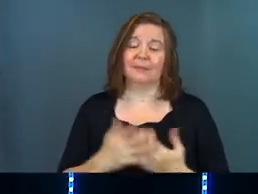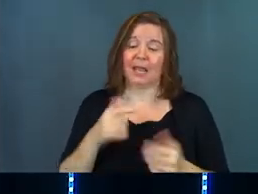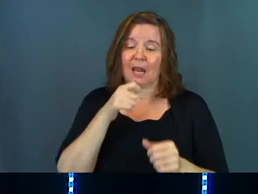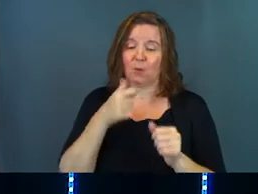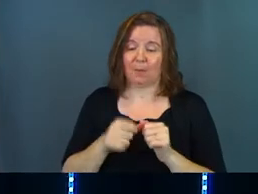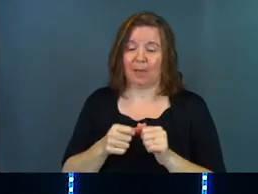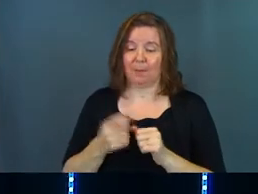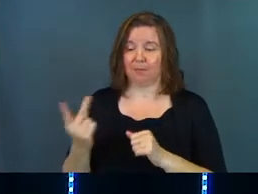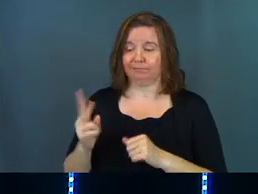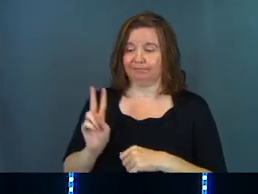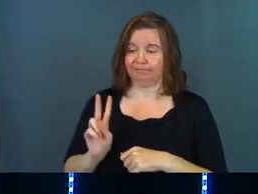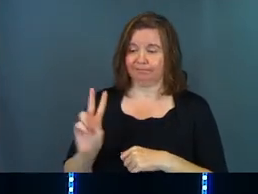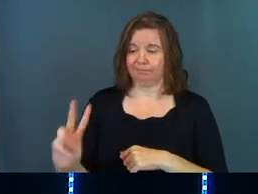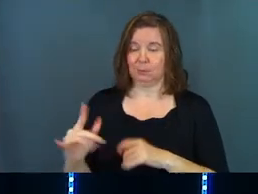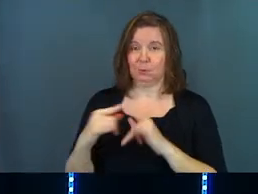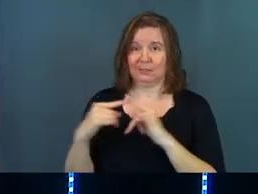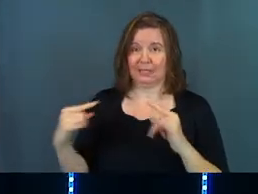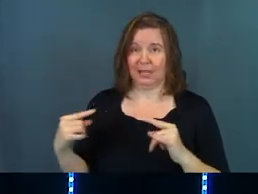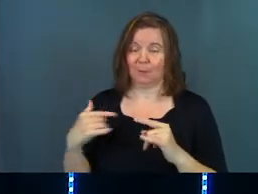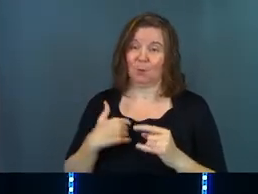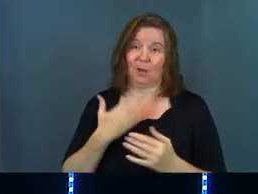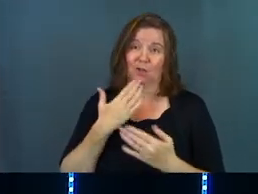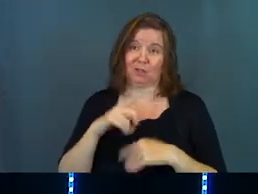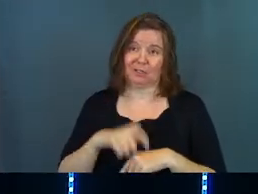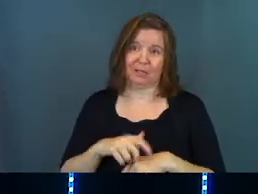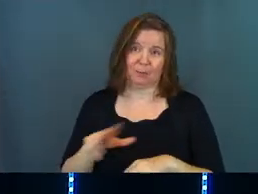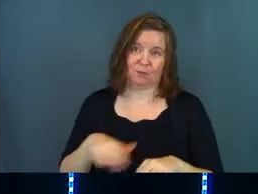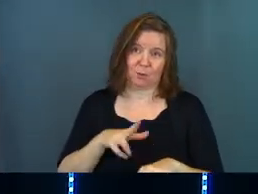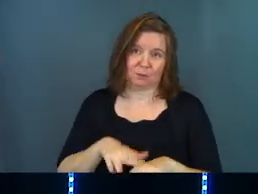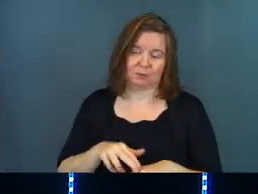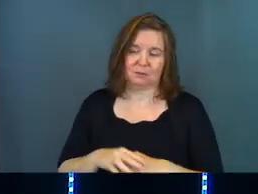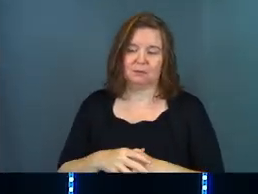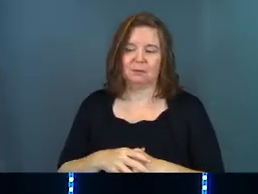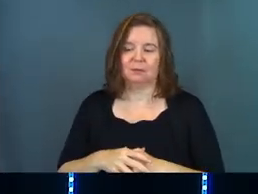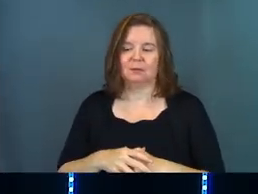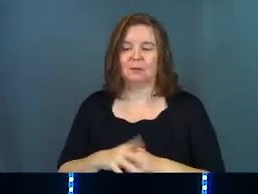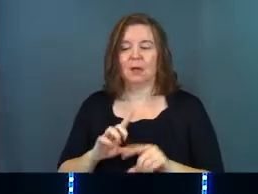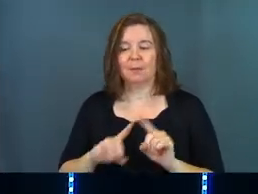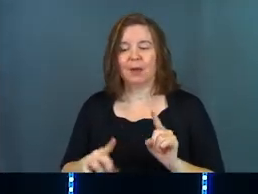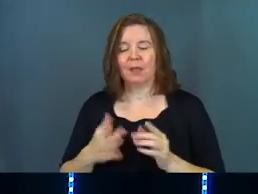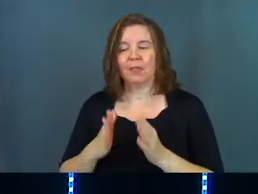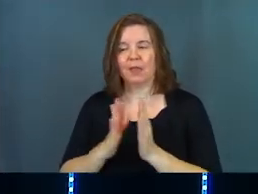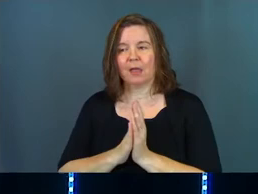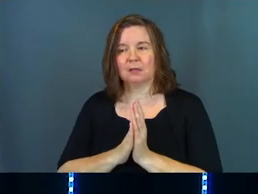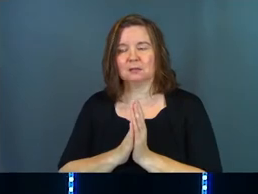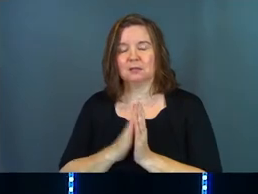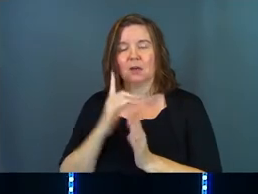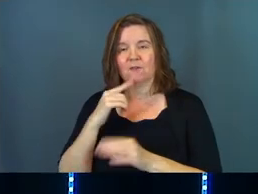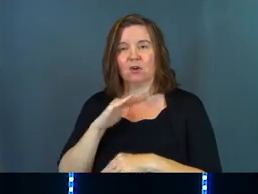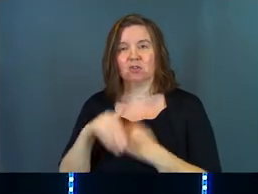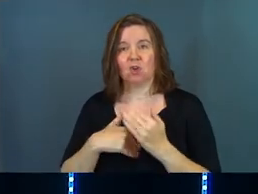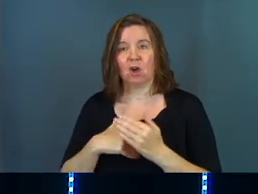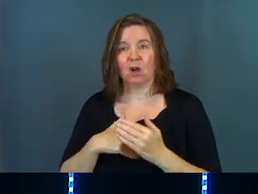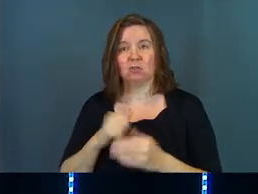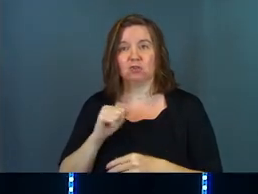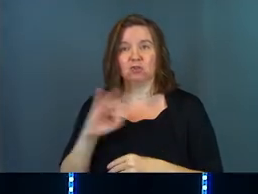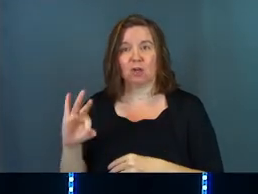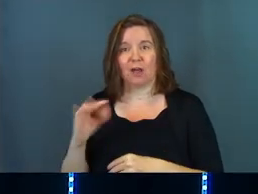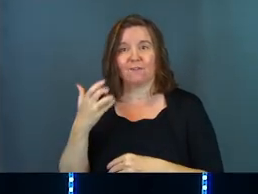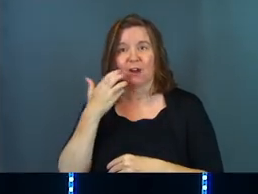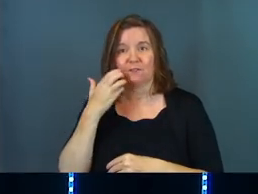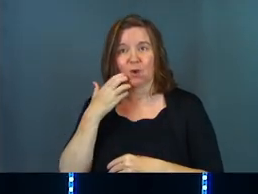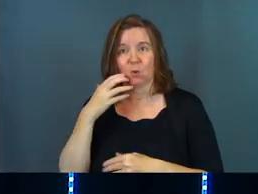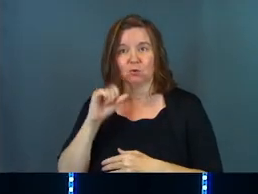And I remember taking Jake to this camp. We had a good time, of course. But they asked for us all to shut off our phones.